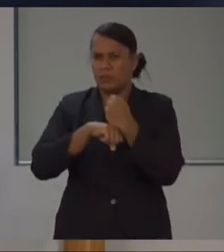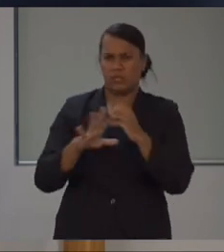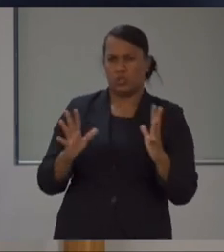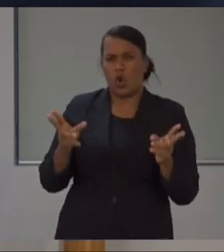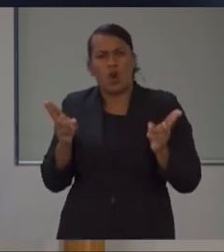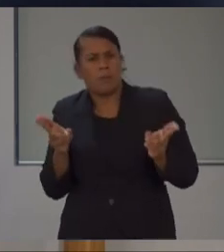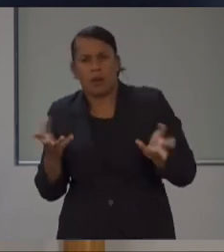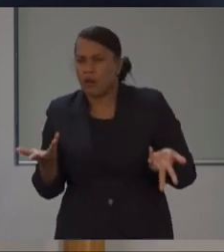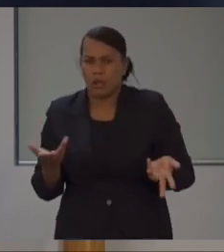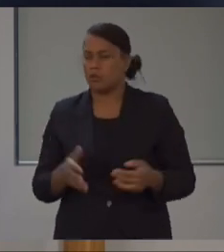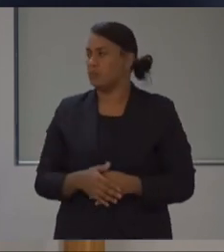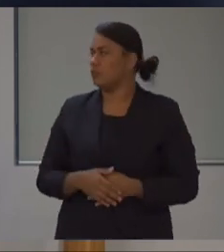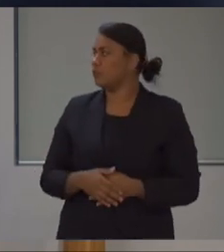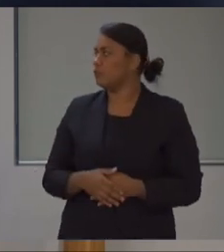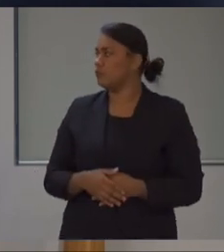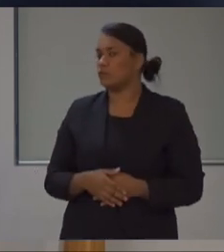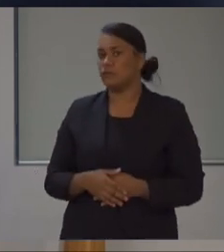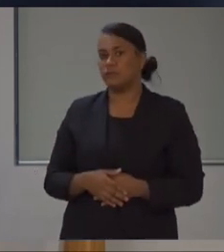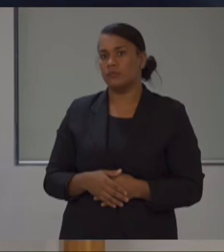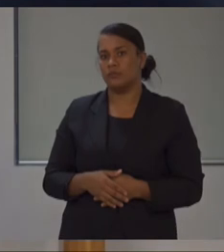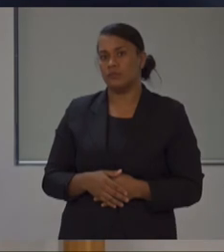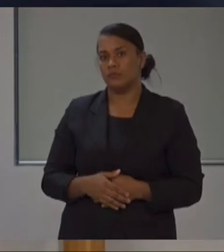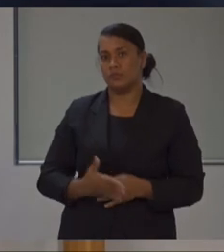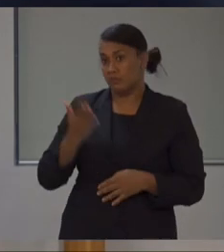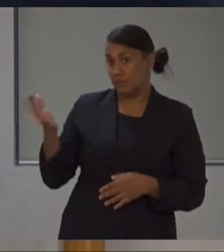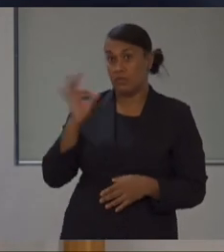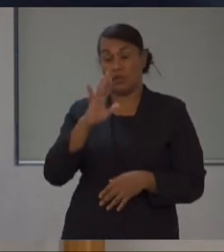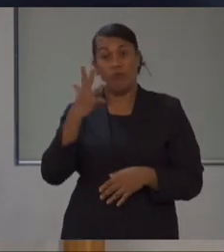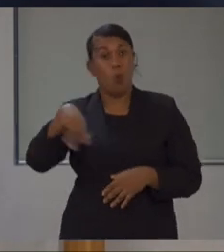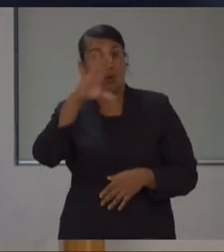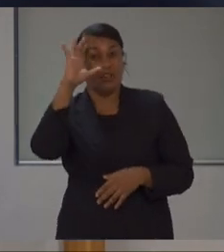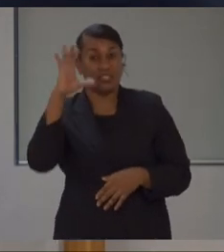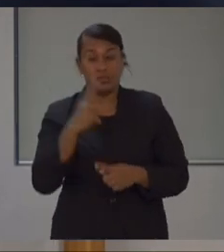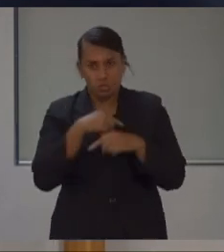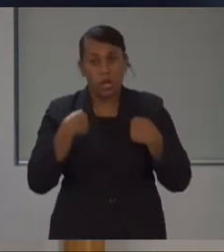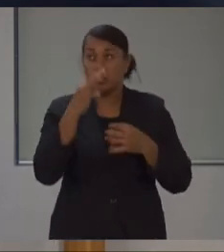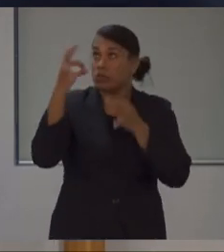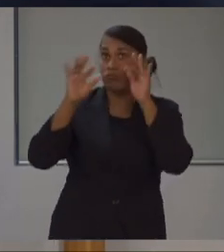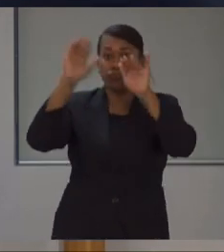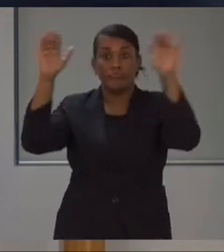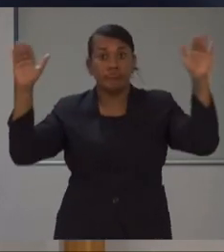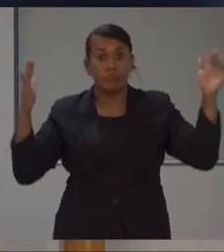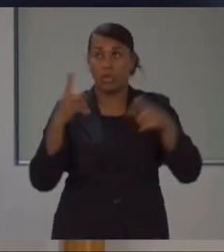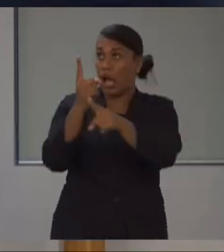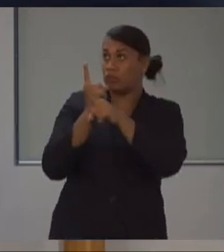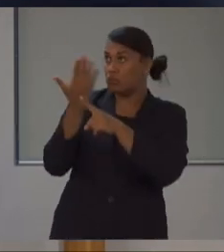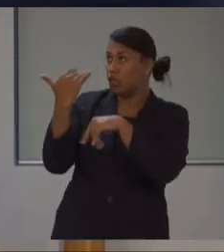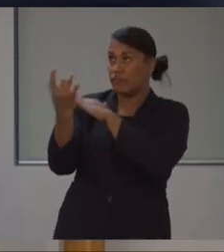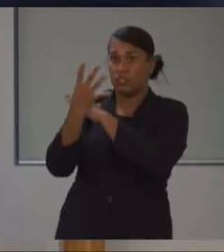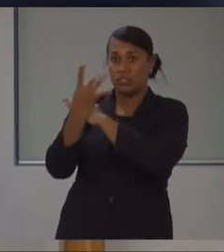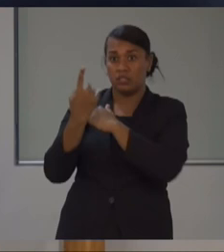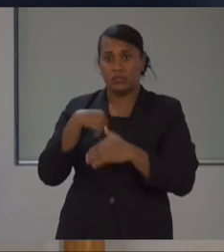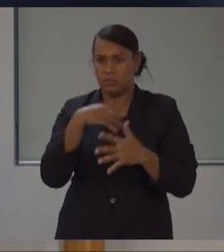all nations look for some guidance. I think that's important to understand. And WHO is obviously